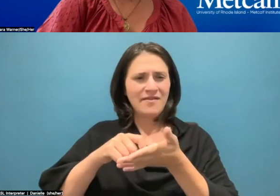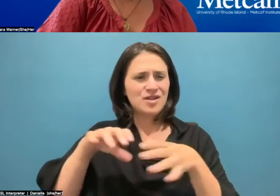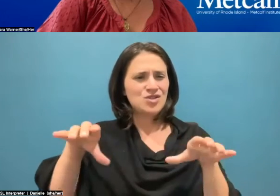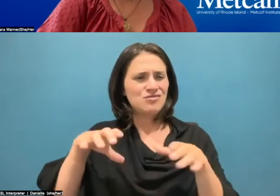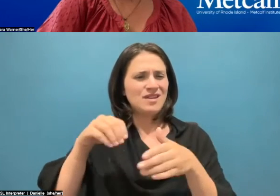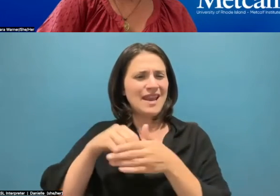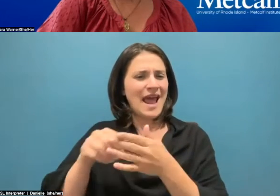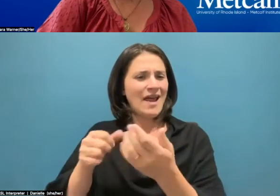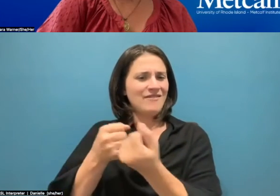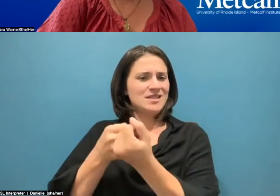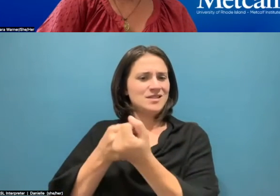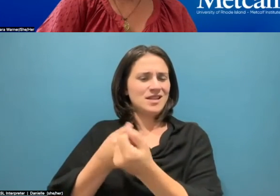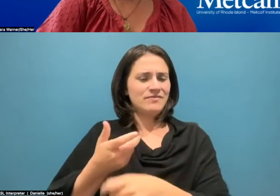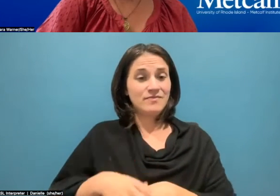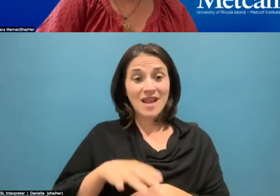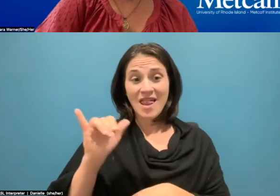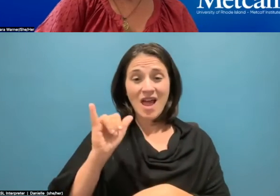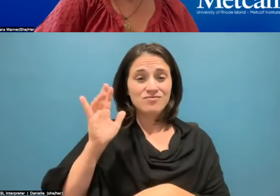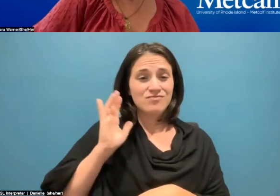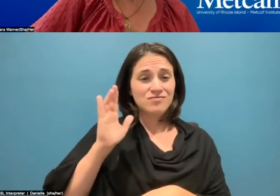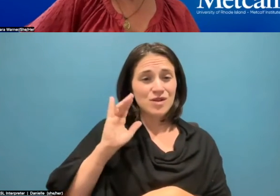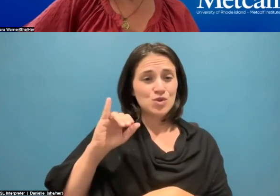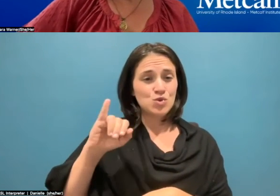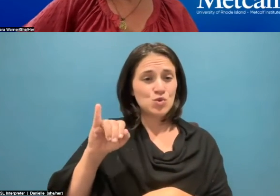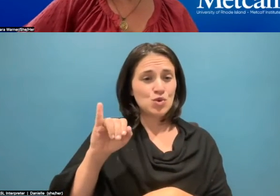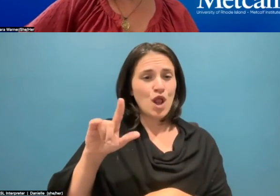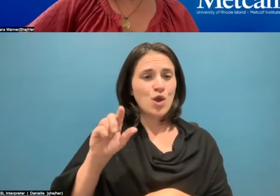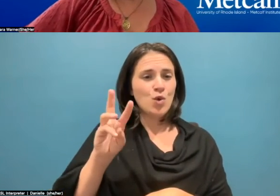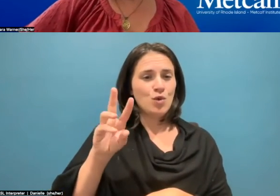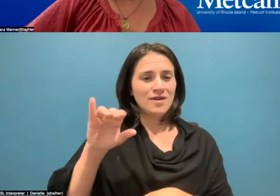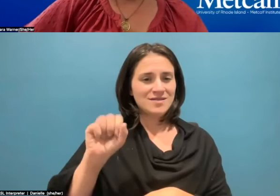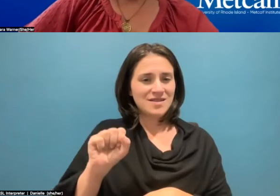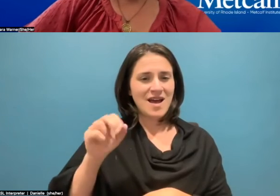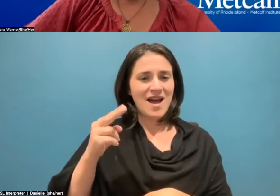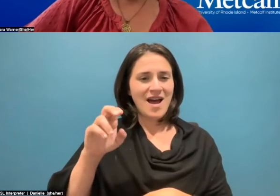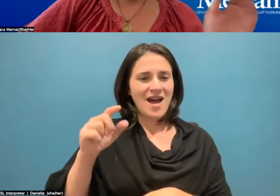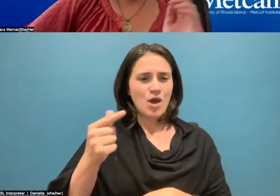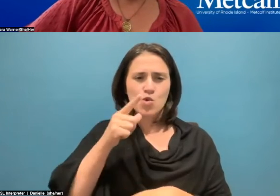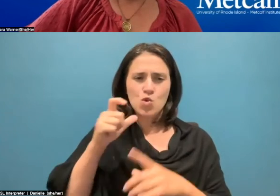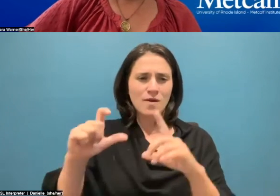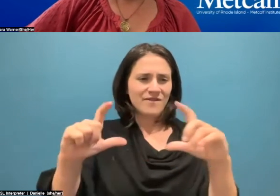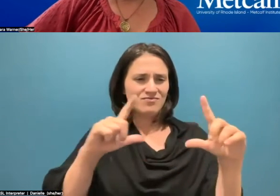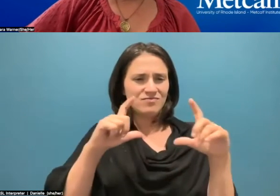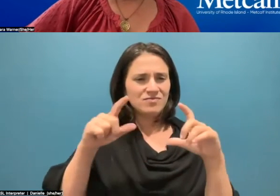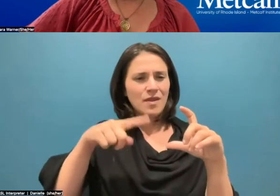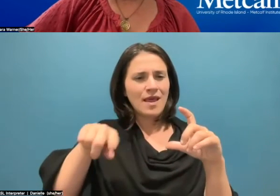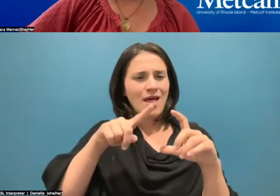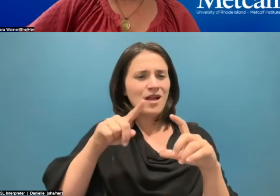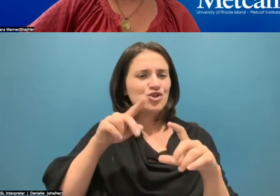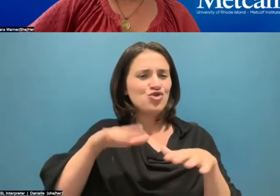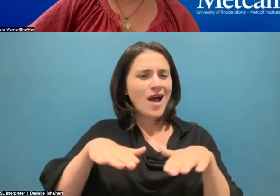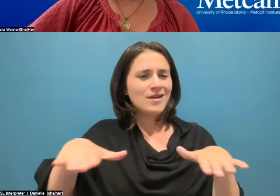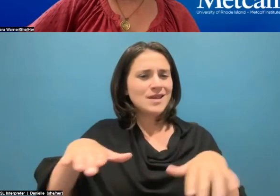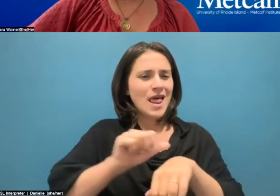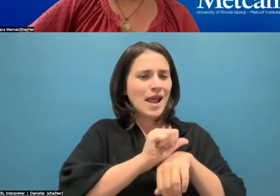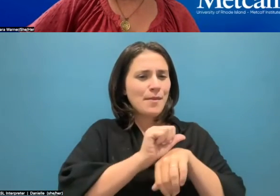sort of the turn of the century, his photography led to laws, child labor laws that changed that situation. I think one of the